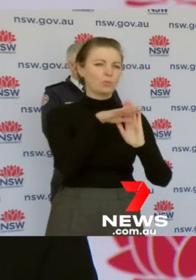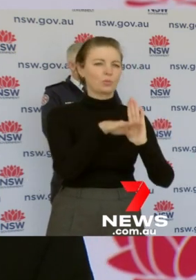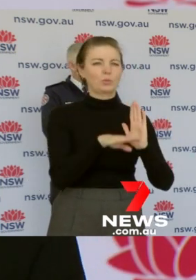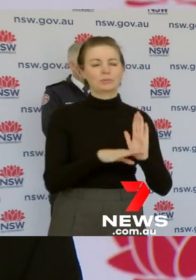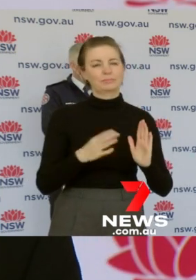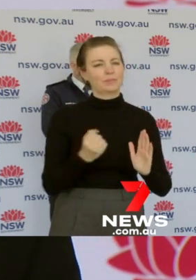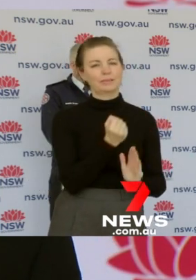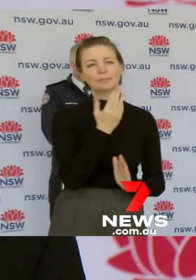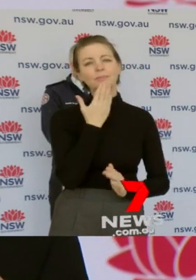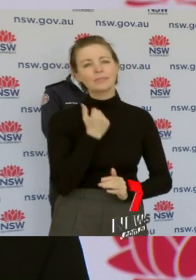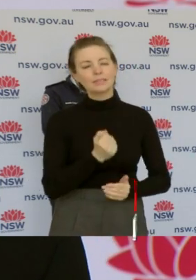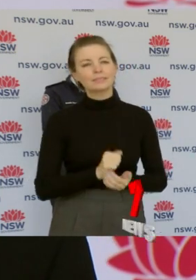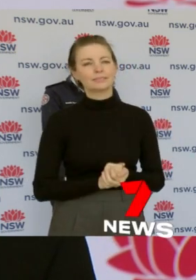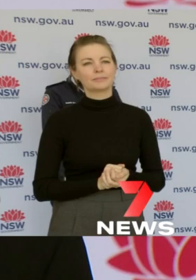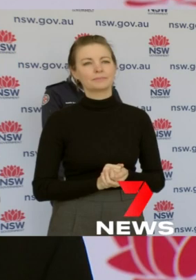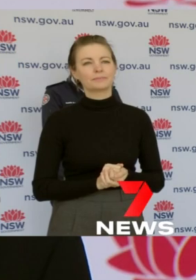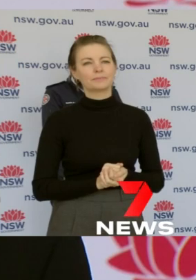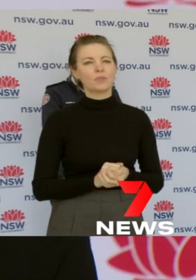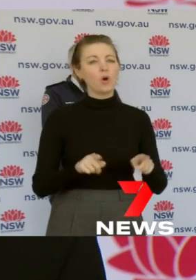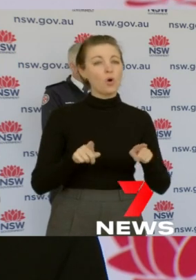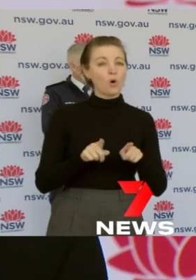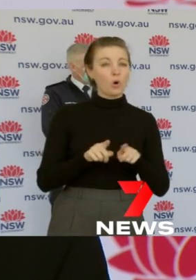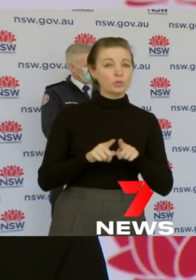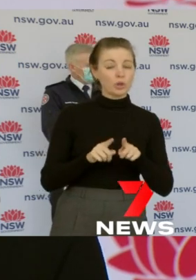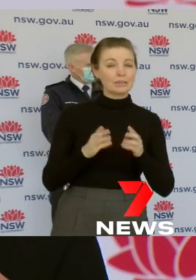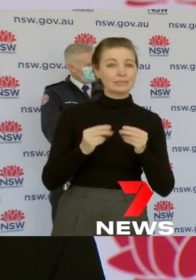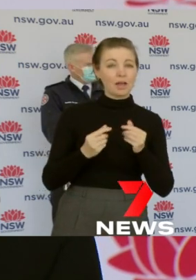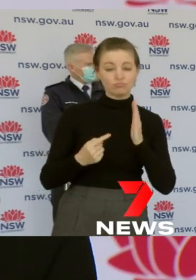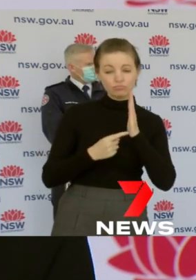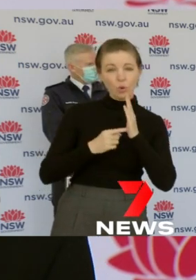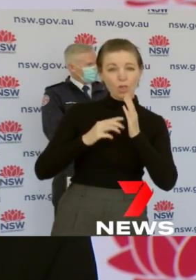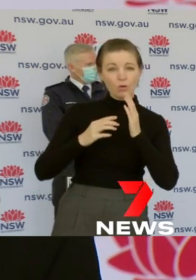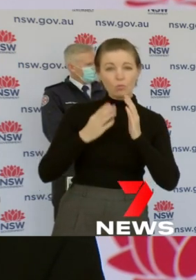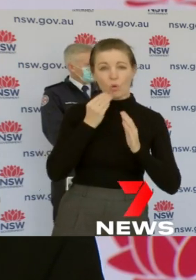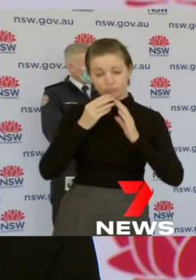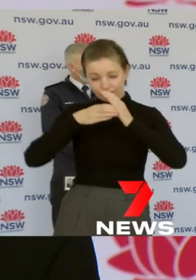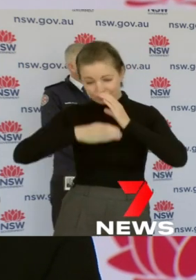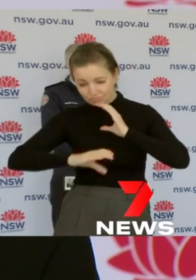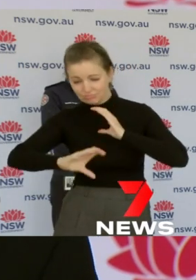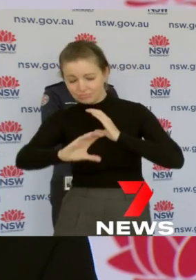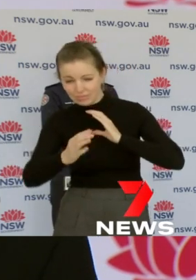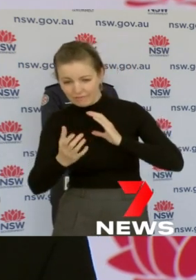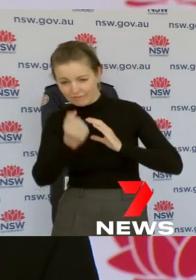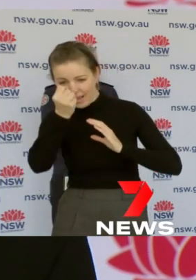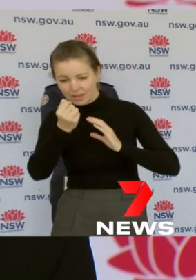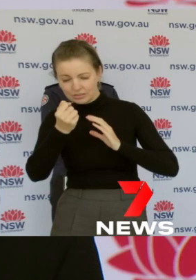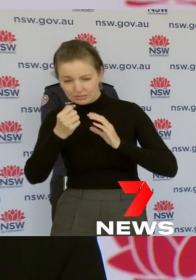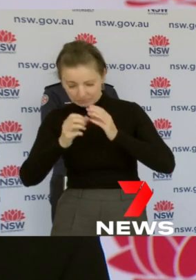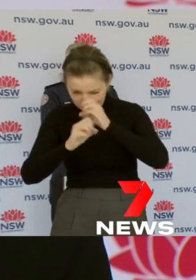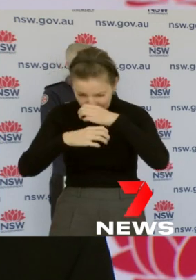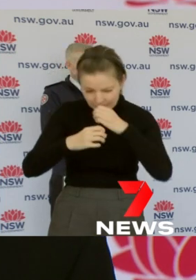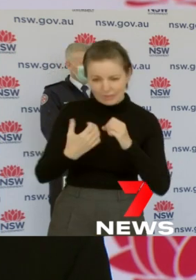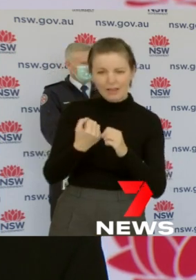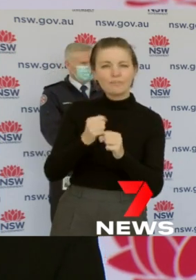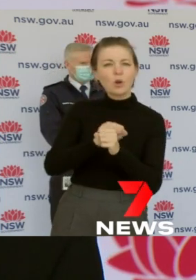seen a number of sewage surveillance tests positive in the country areas where we haven't